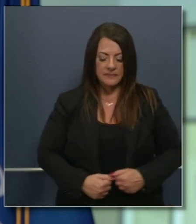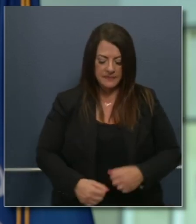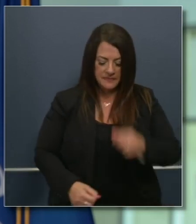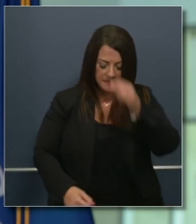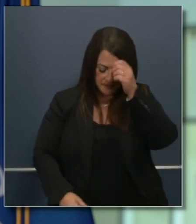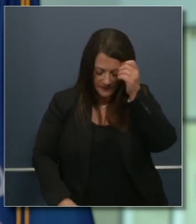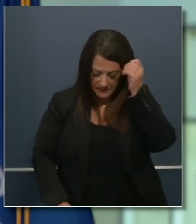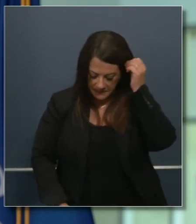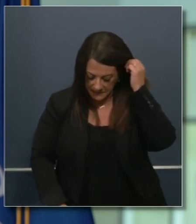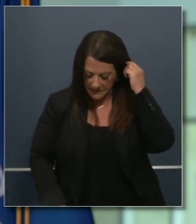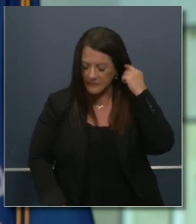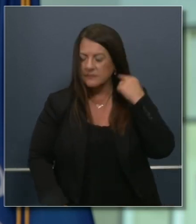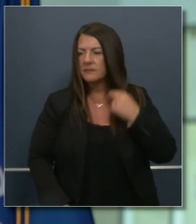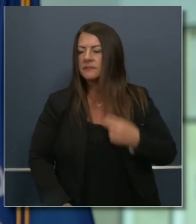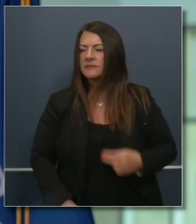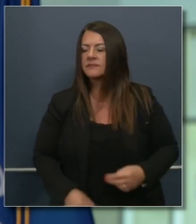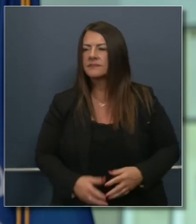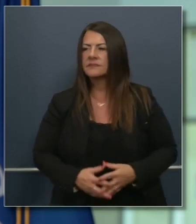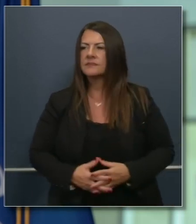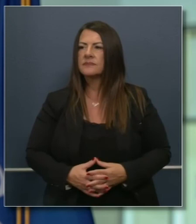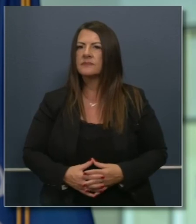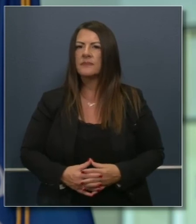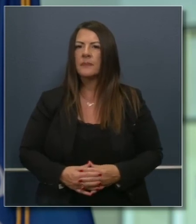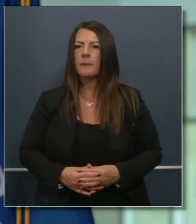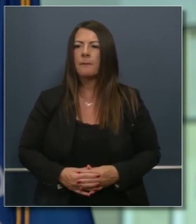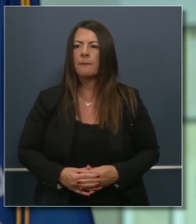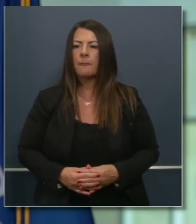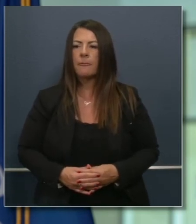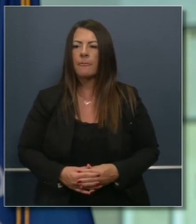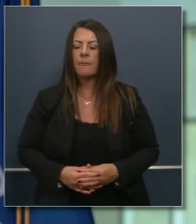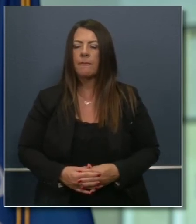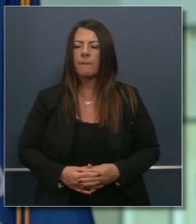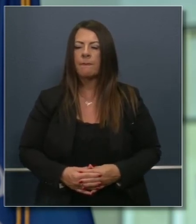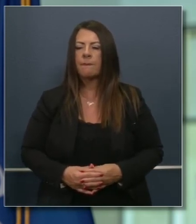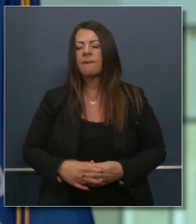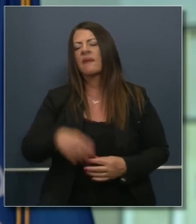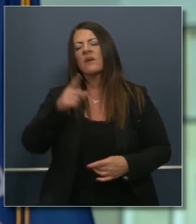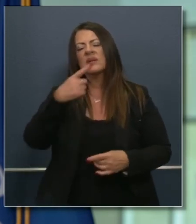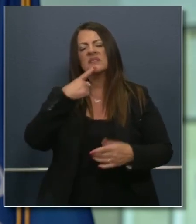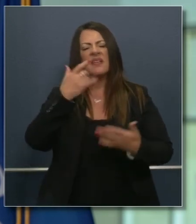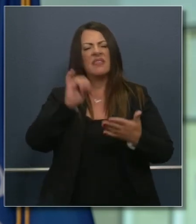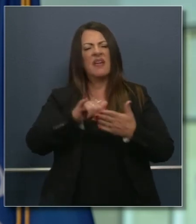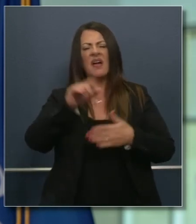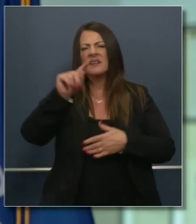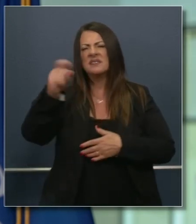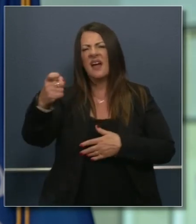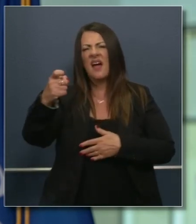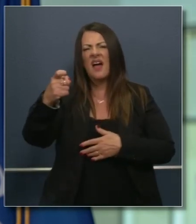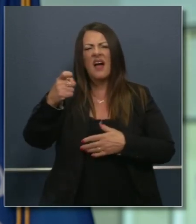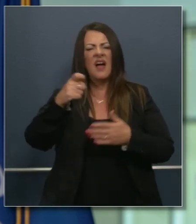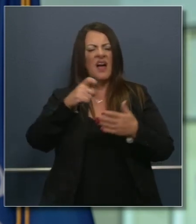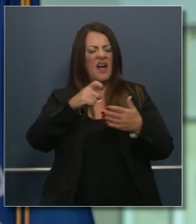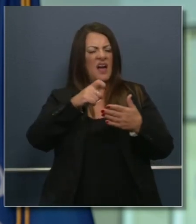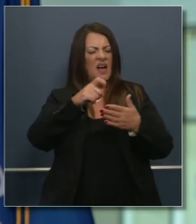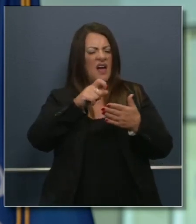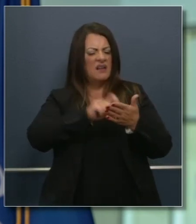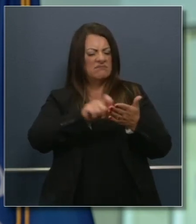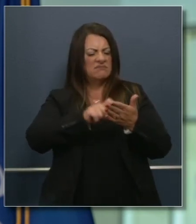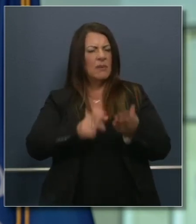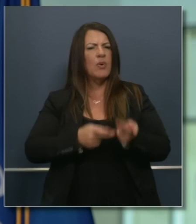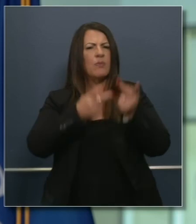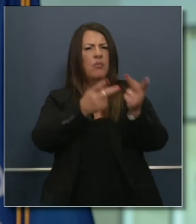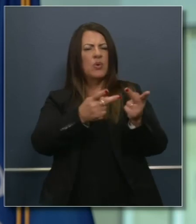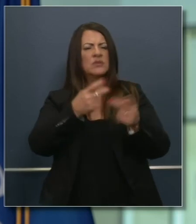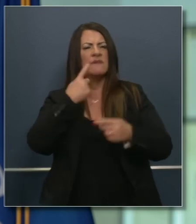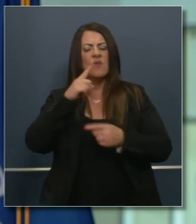We've asked you about this before, but there are now two wealth tax proposals for the legislature, pushed in particular by teacher unions, who say they're going to need that